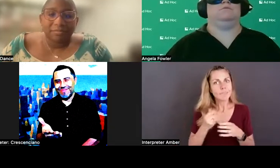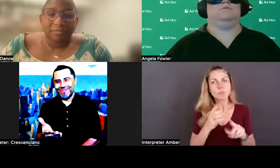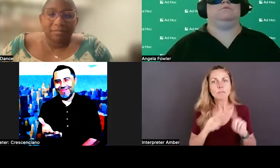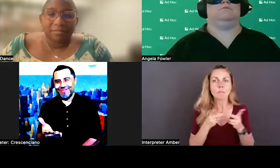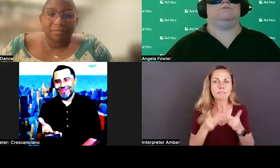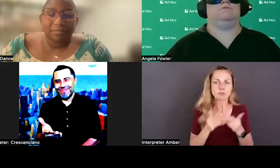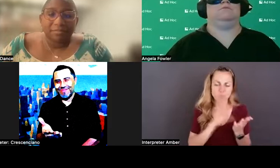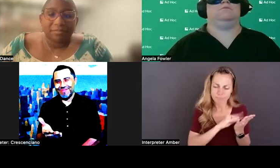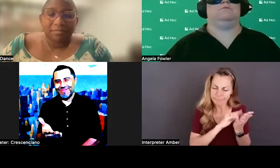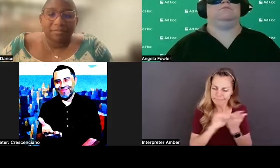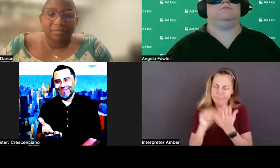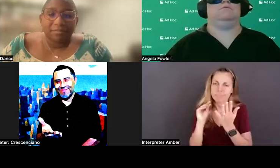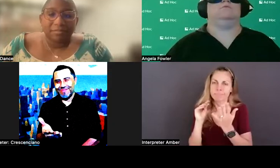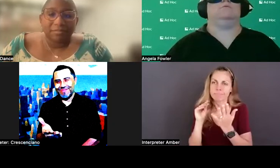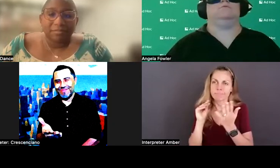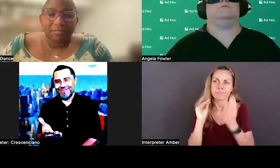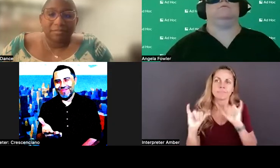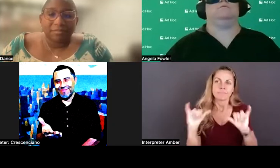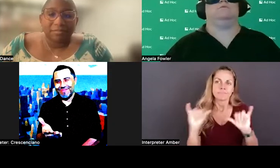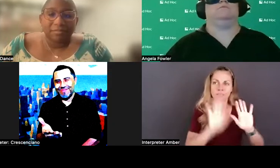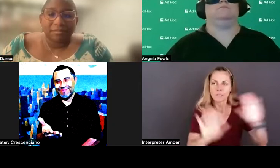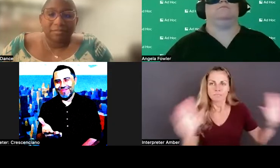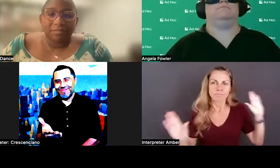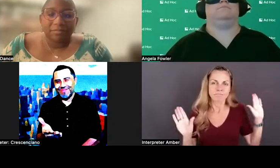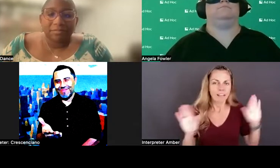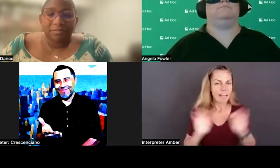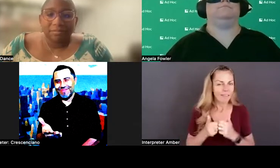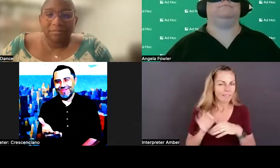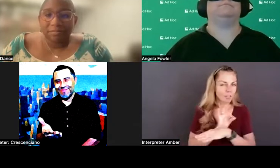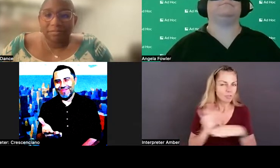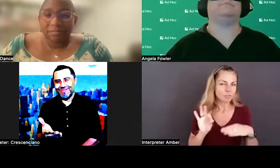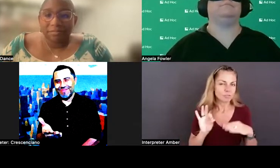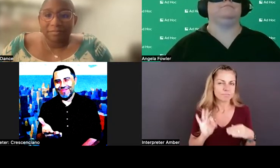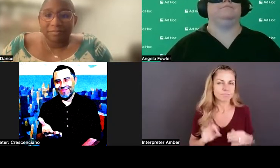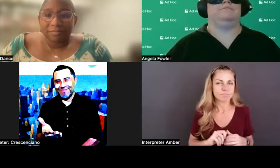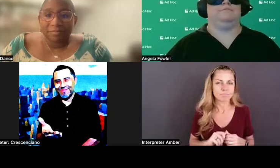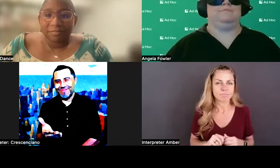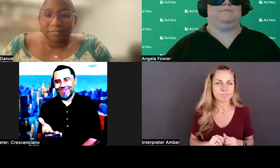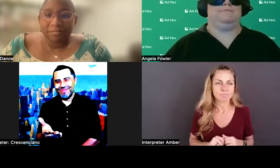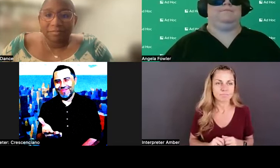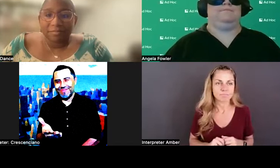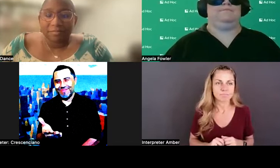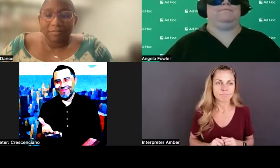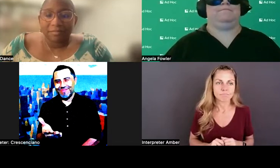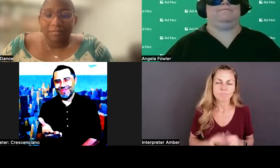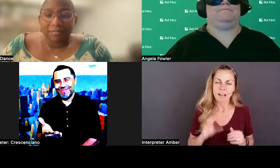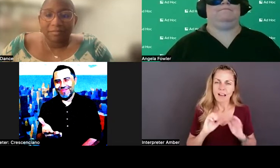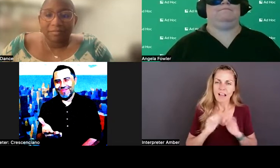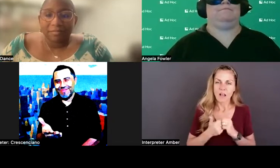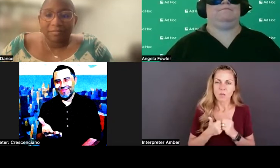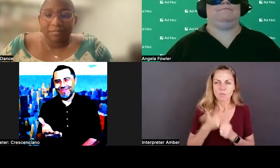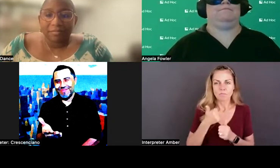how each of them, uh, functions and how each of them, uh, focuses their,